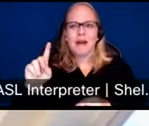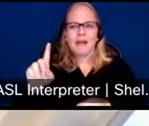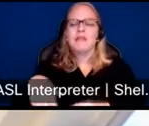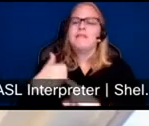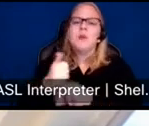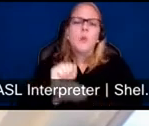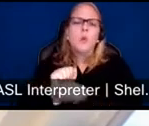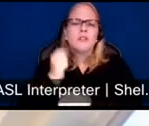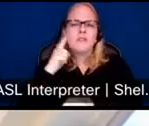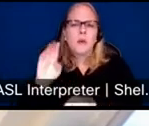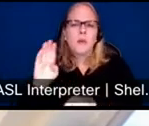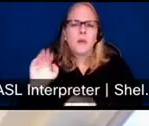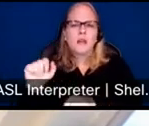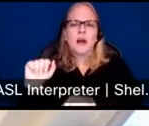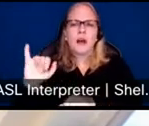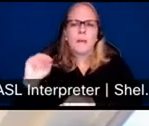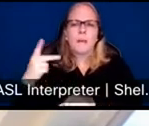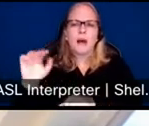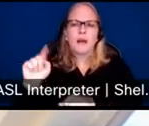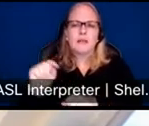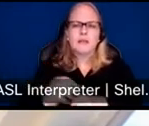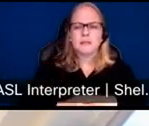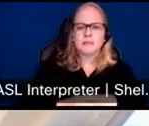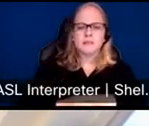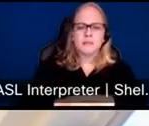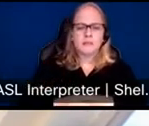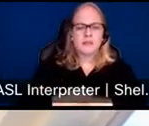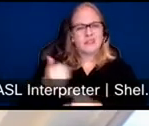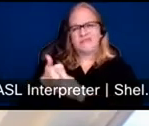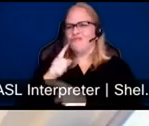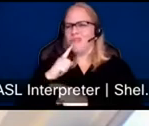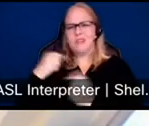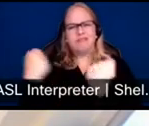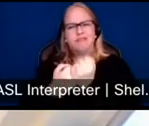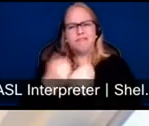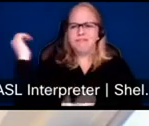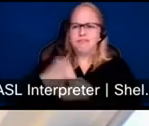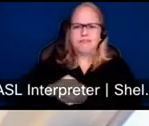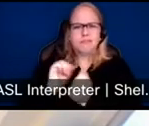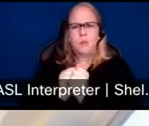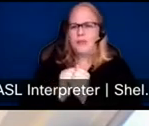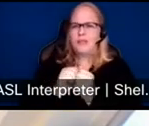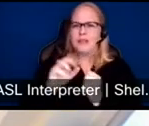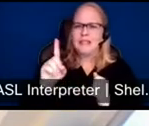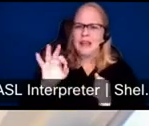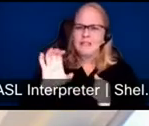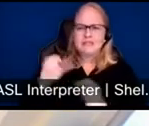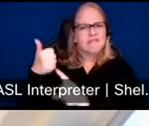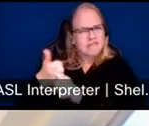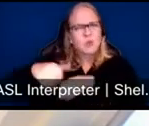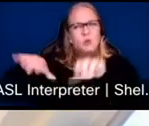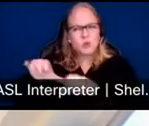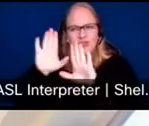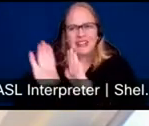And he's been an amazing partner to the DFC and is doing really awesome development work. I know that your